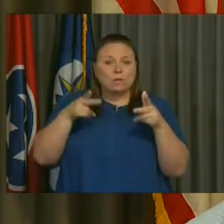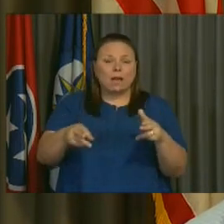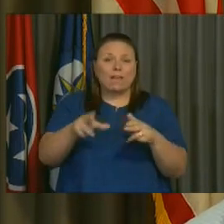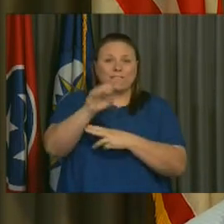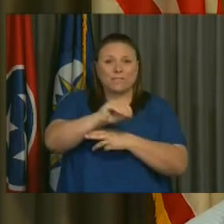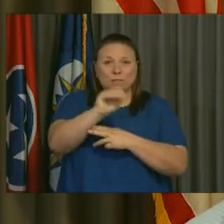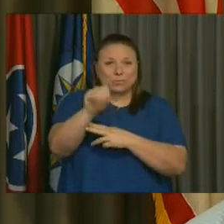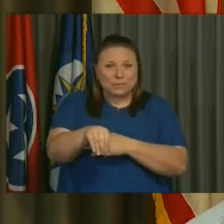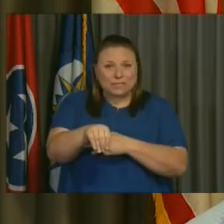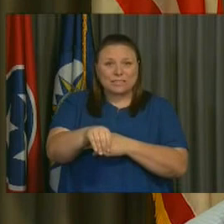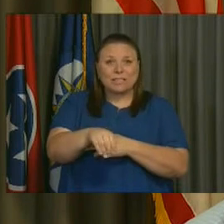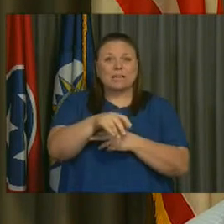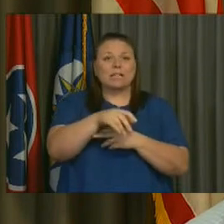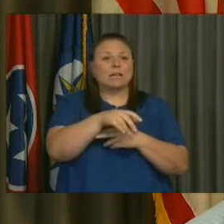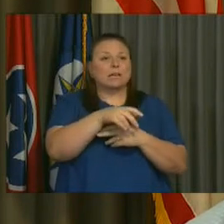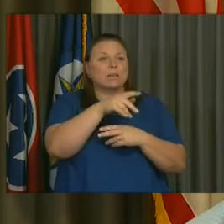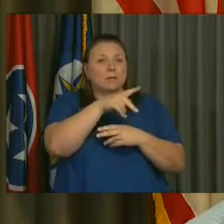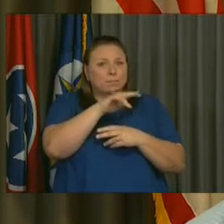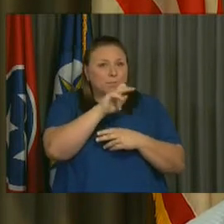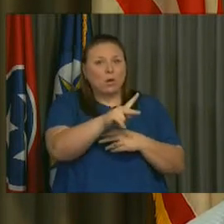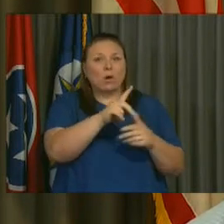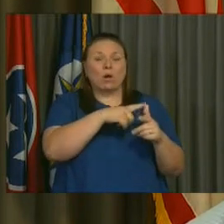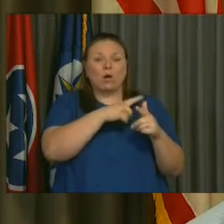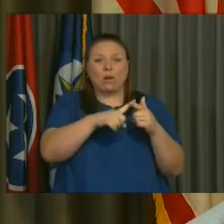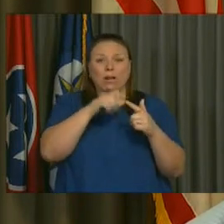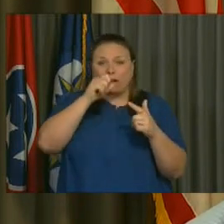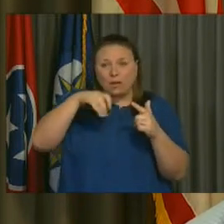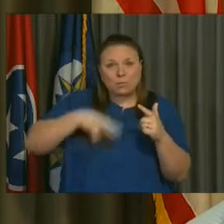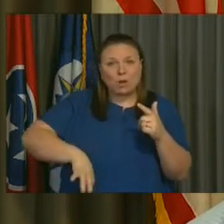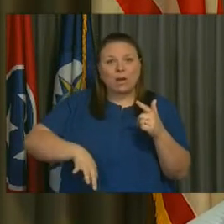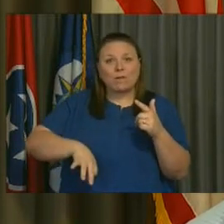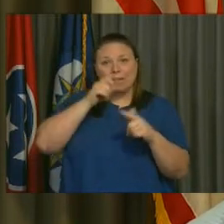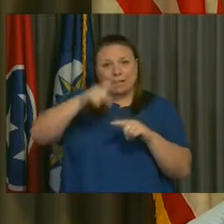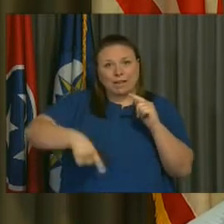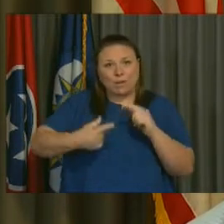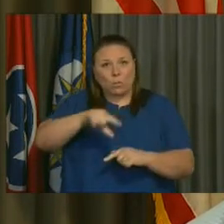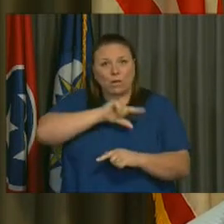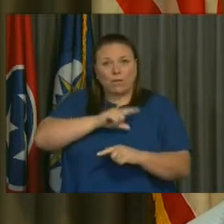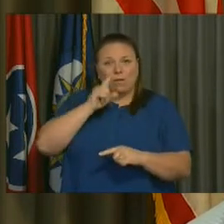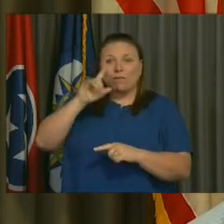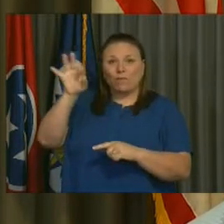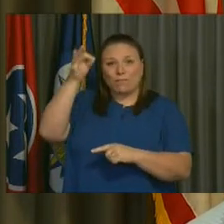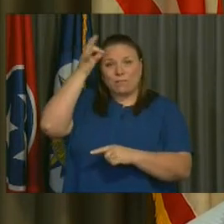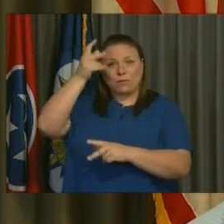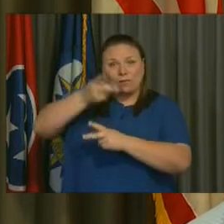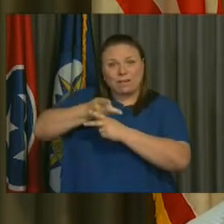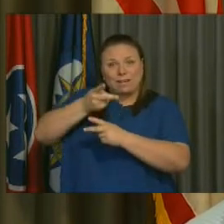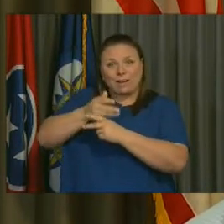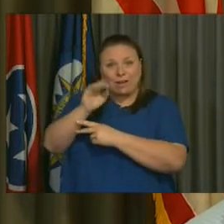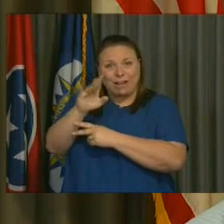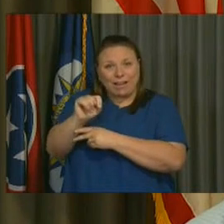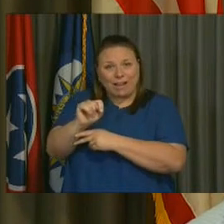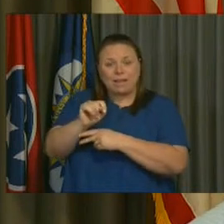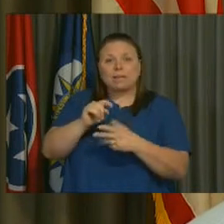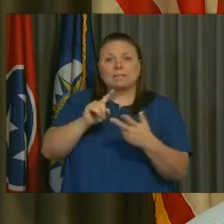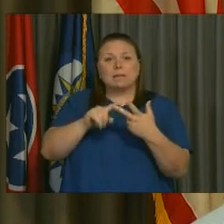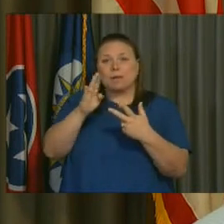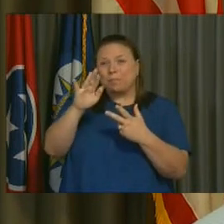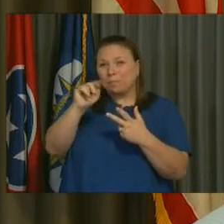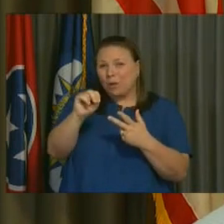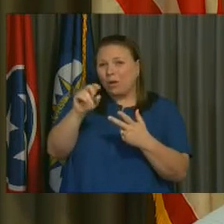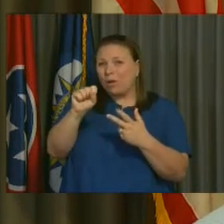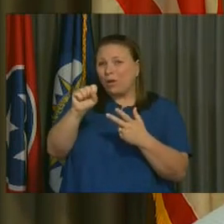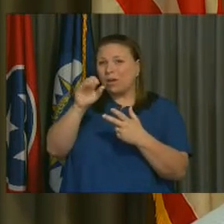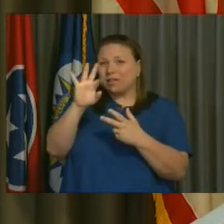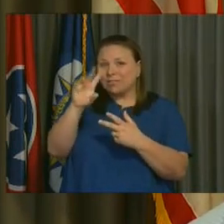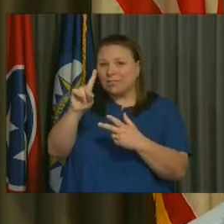Arts grants, job grants, non-profits that can't qualify for the Federal CARES Act. The Barnes Fund already took